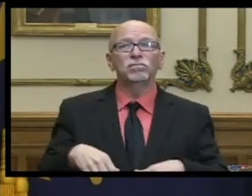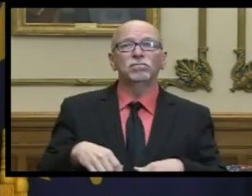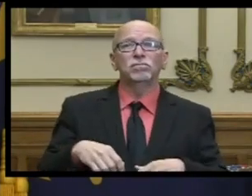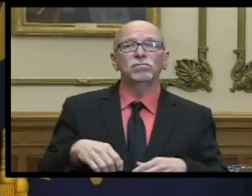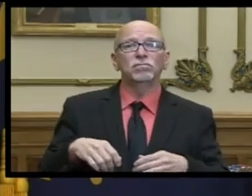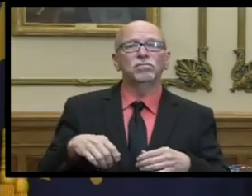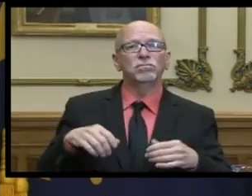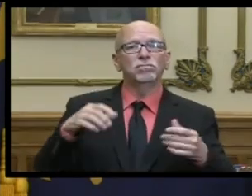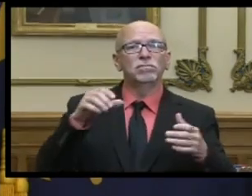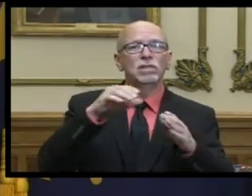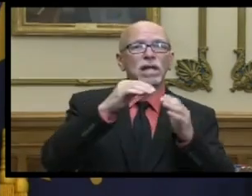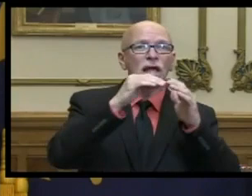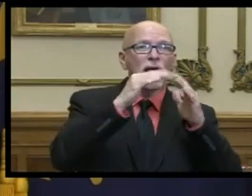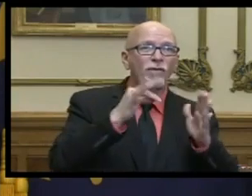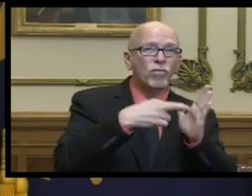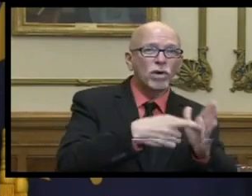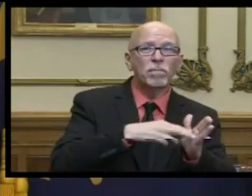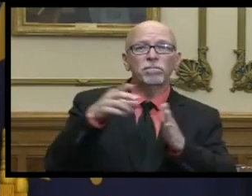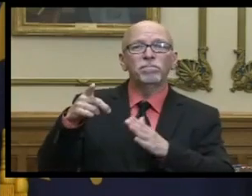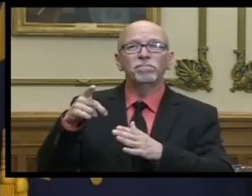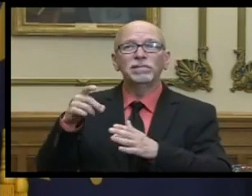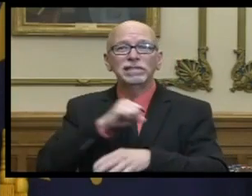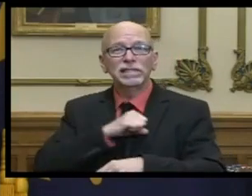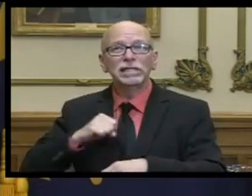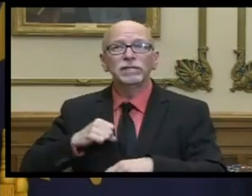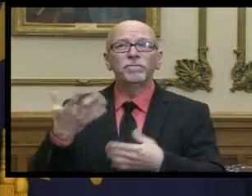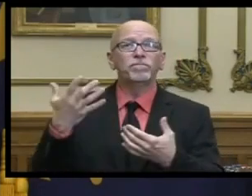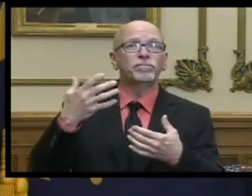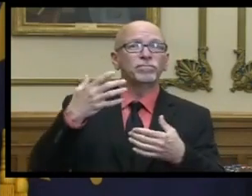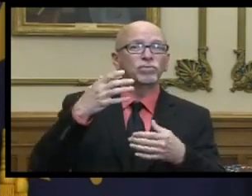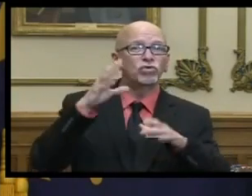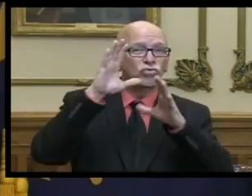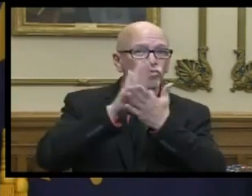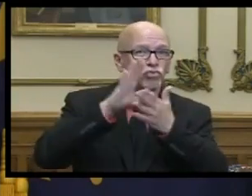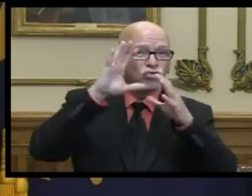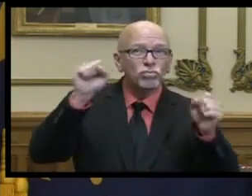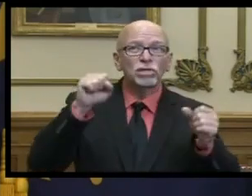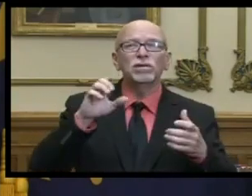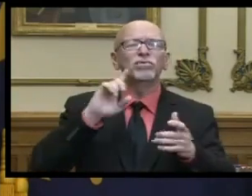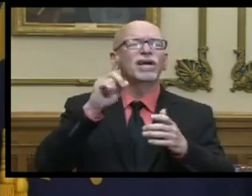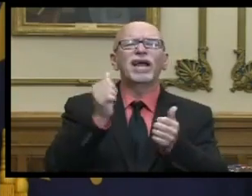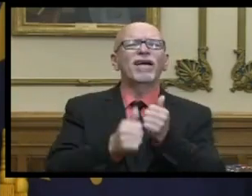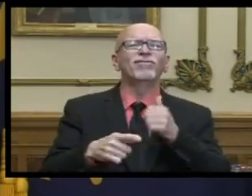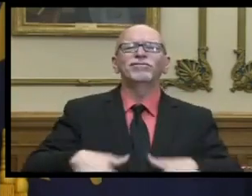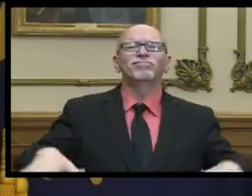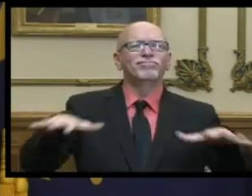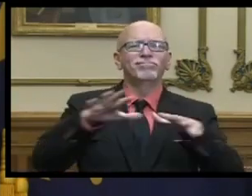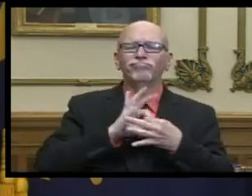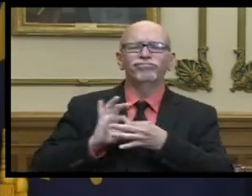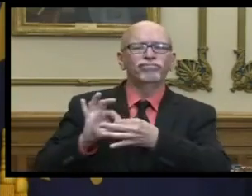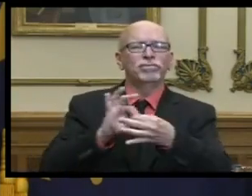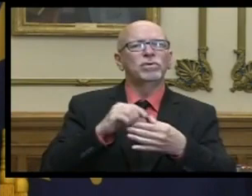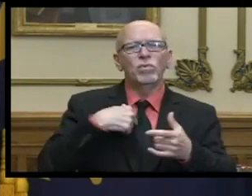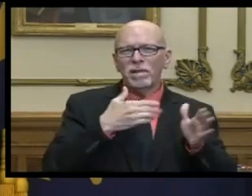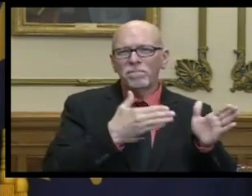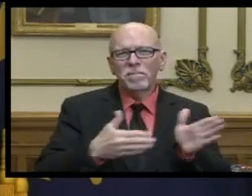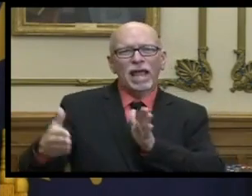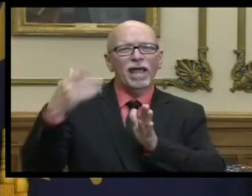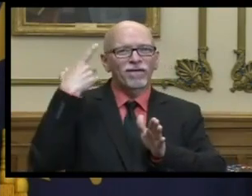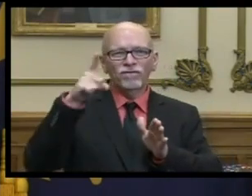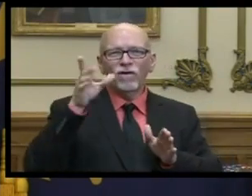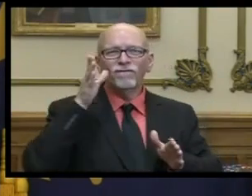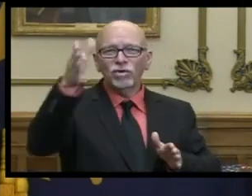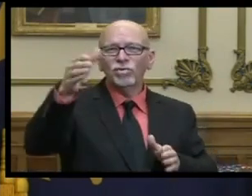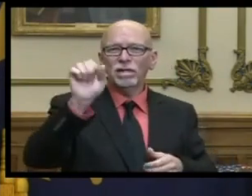again in the house and the senate principal superintendents that came together and said look we're planning out into the future but but